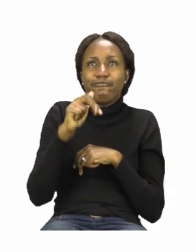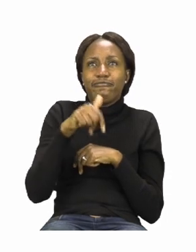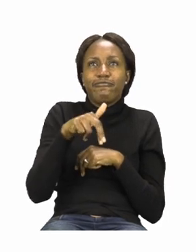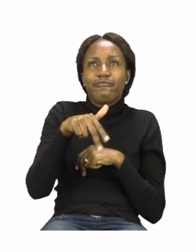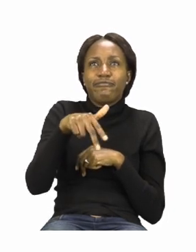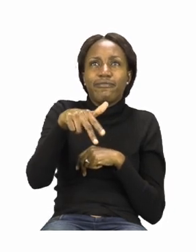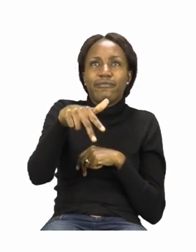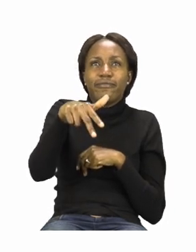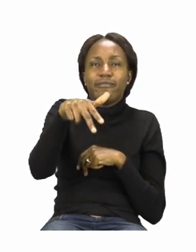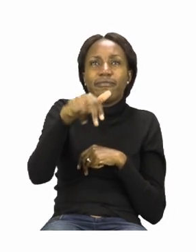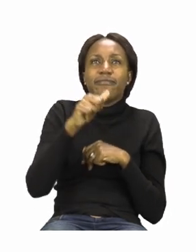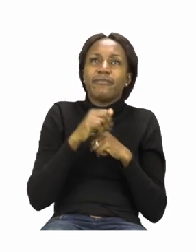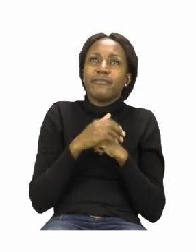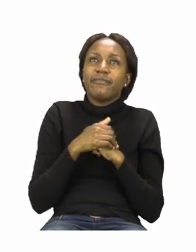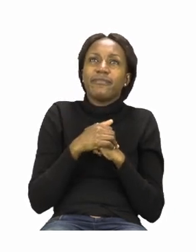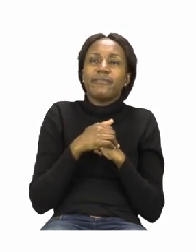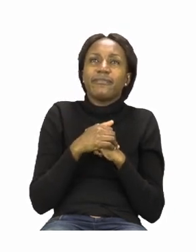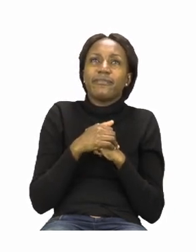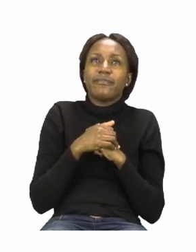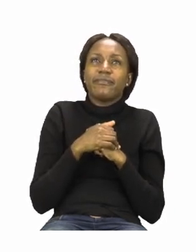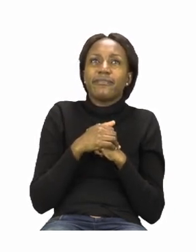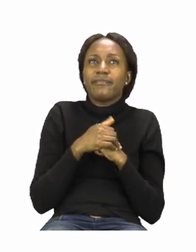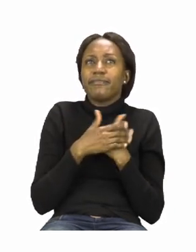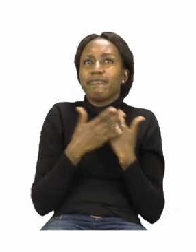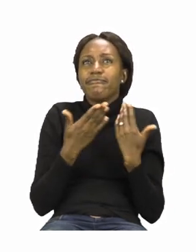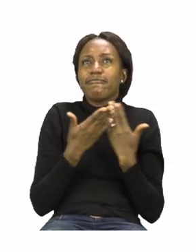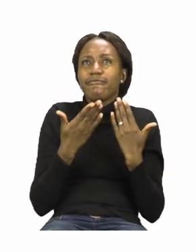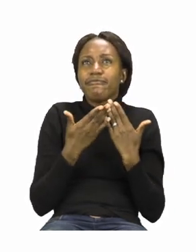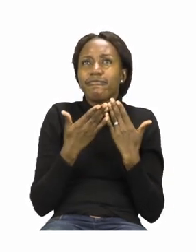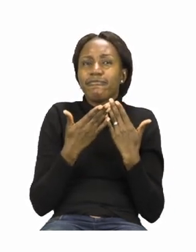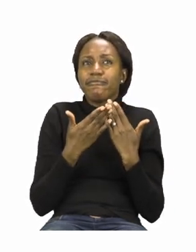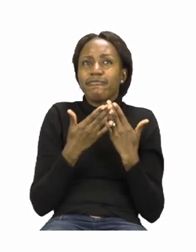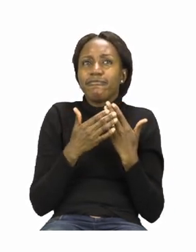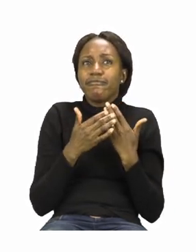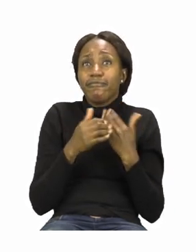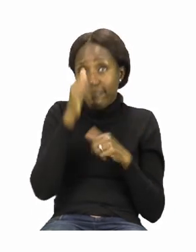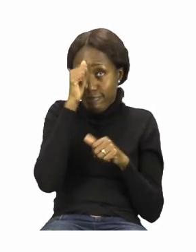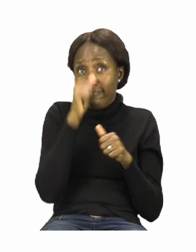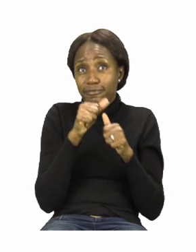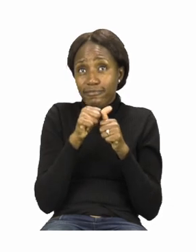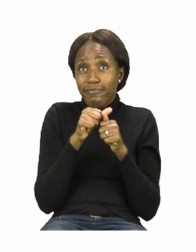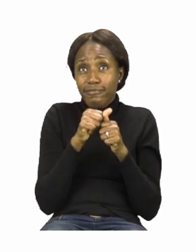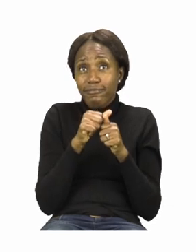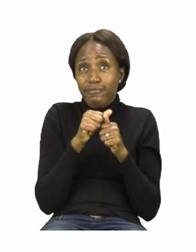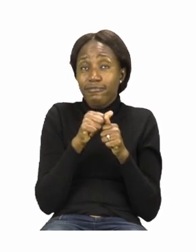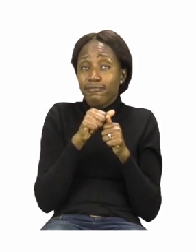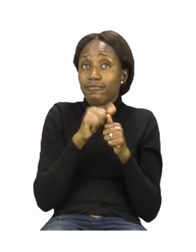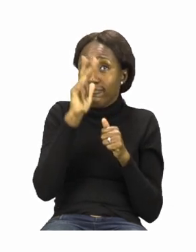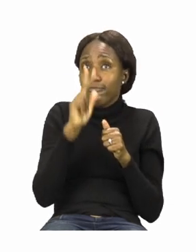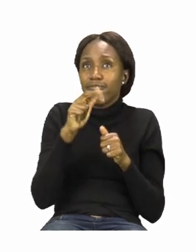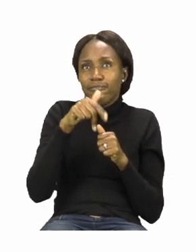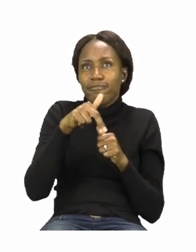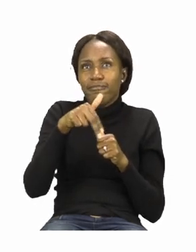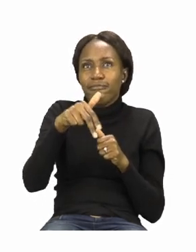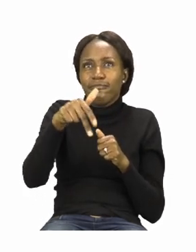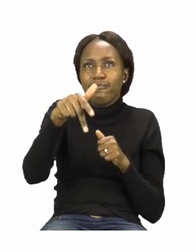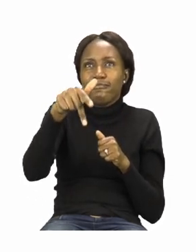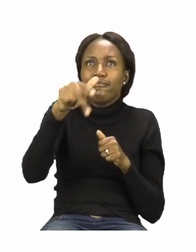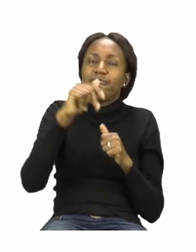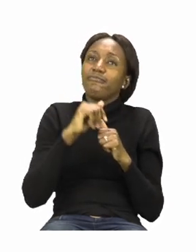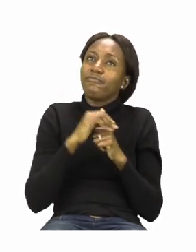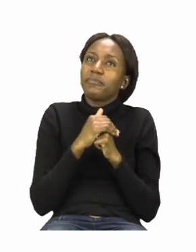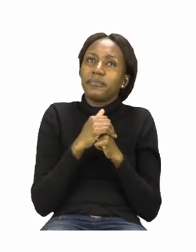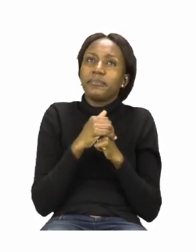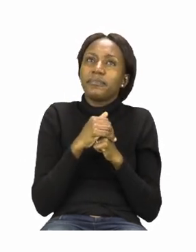Pedestrian crossing. Remember I said pedestrian is a special name we give to people